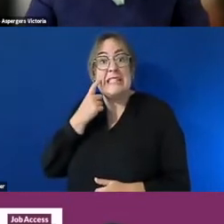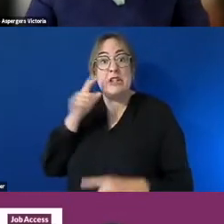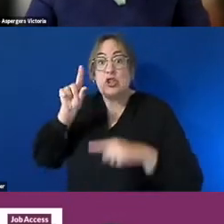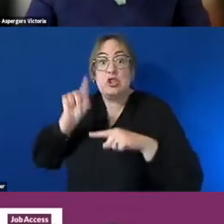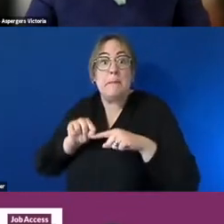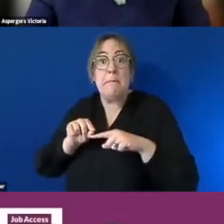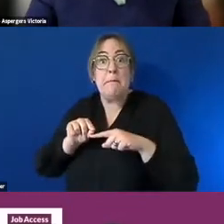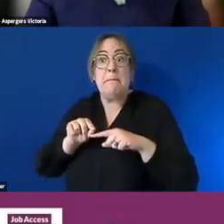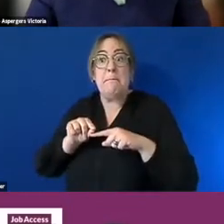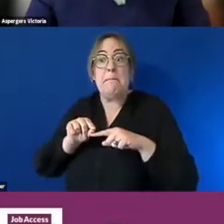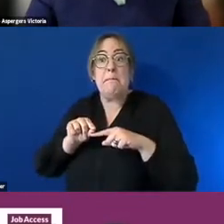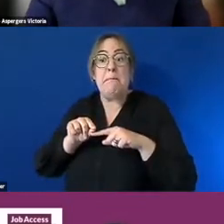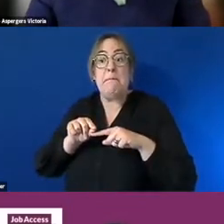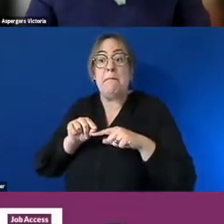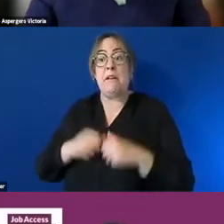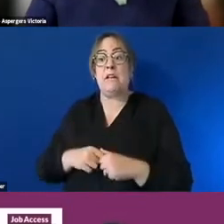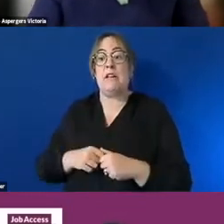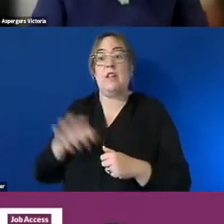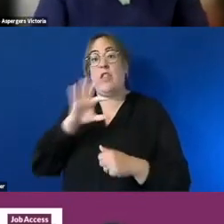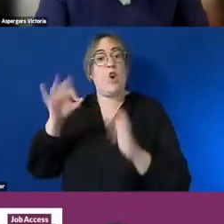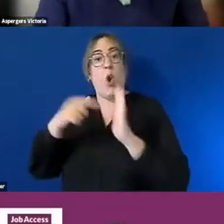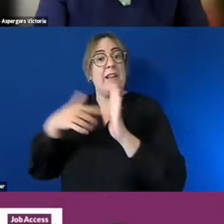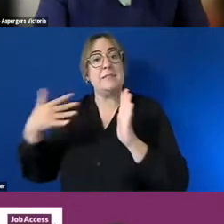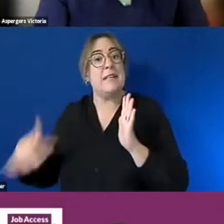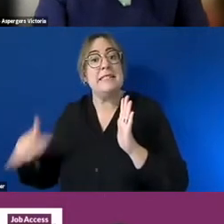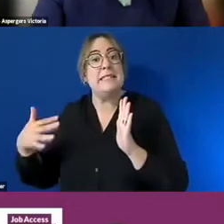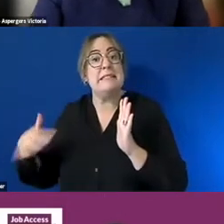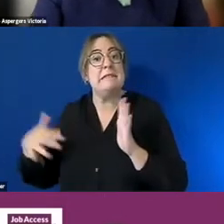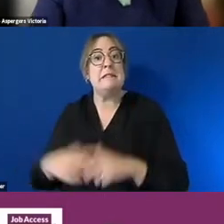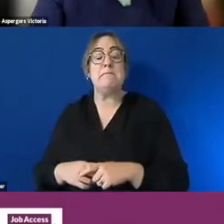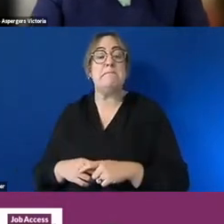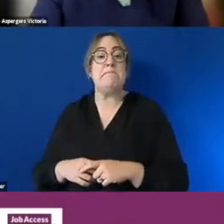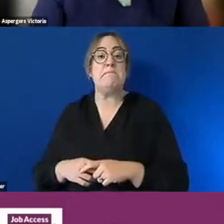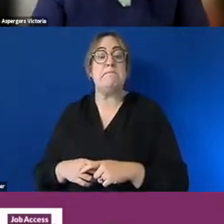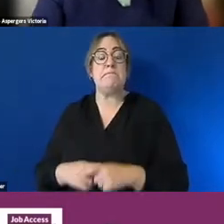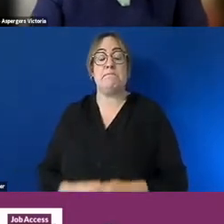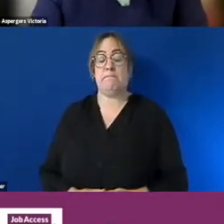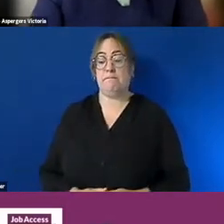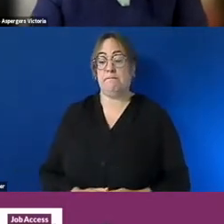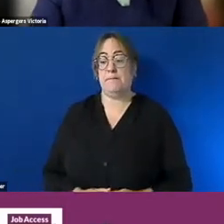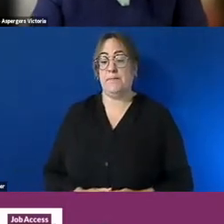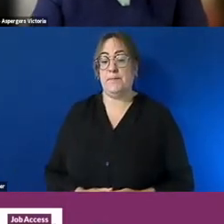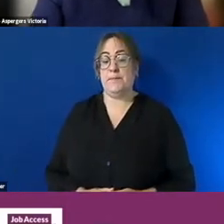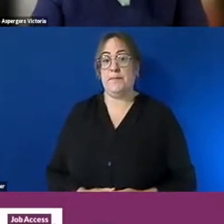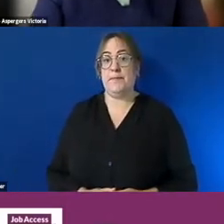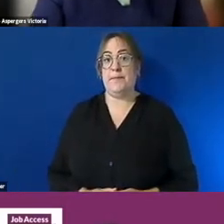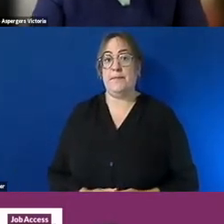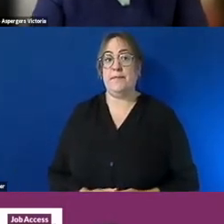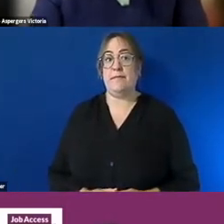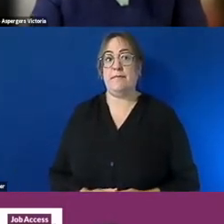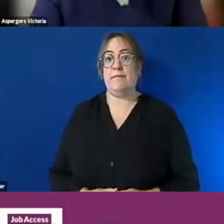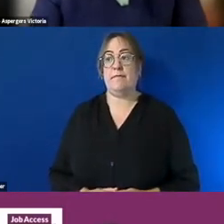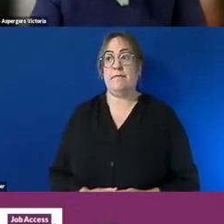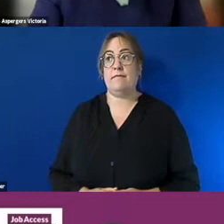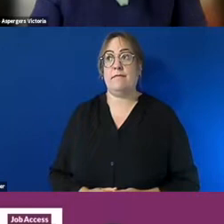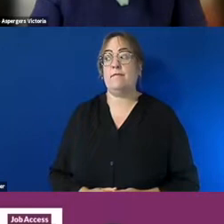not you know not expensive like we're fairly cheap to um to manage um um and